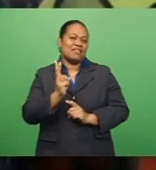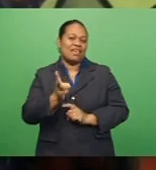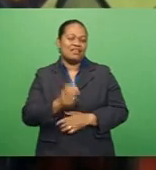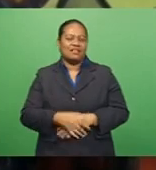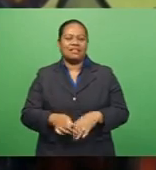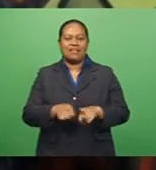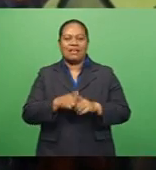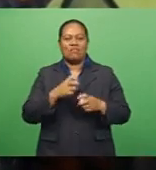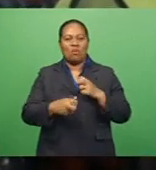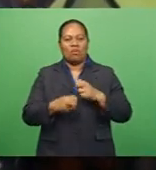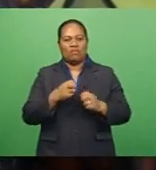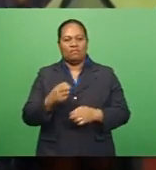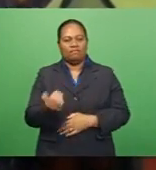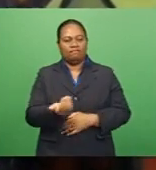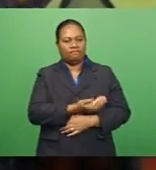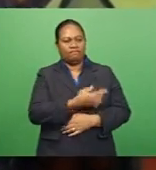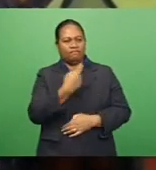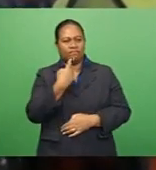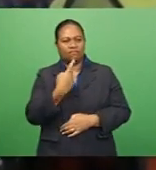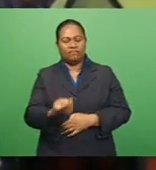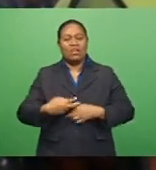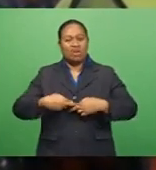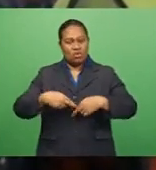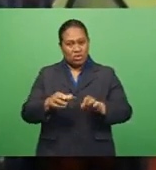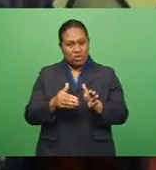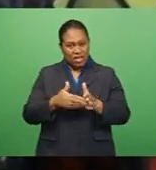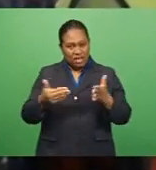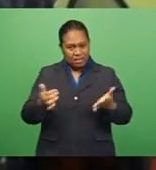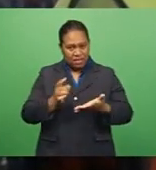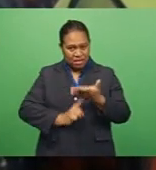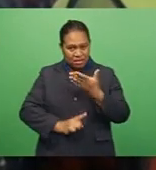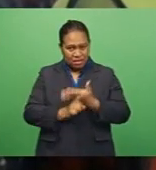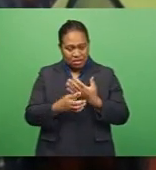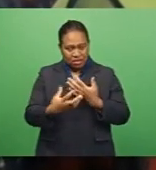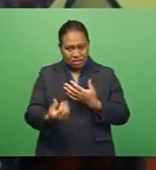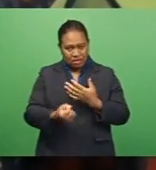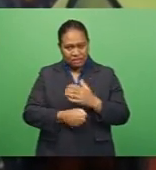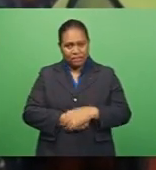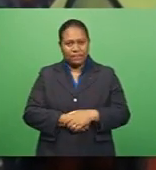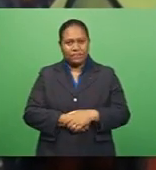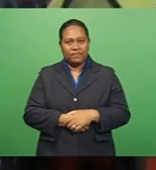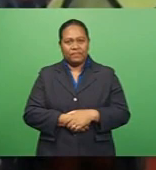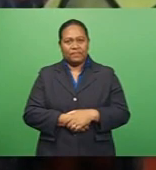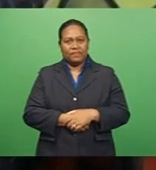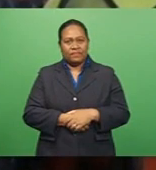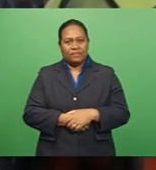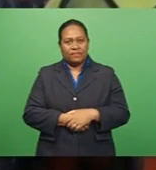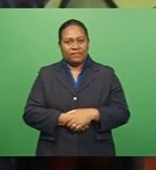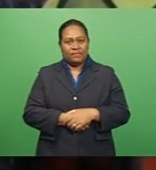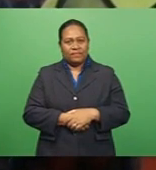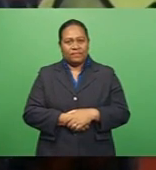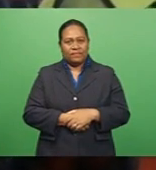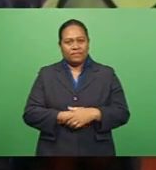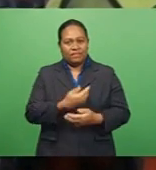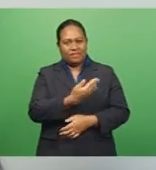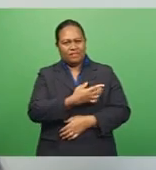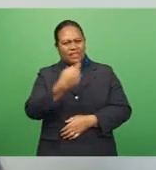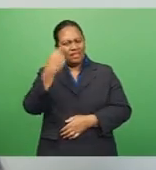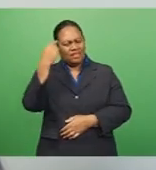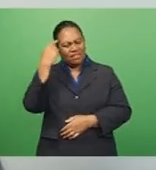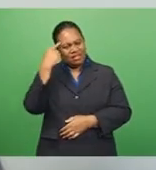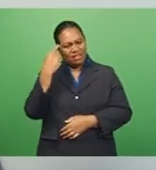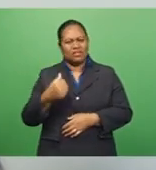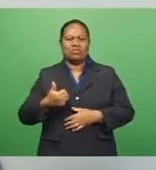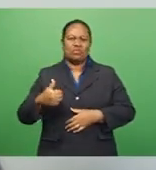The current road condition that is done in the process, I think it's good to be done.